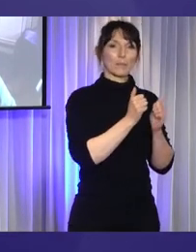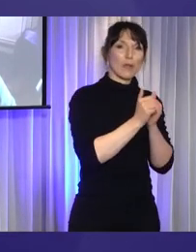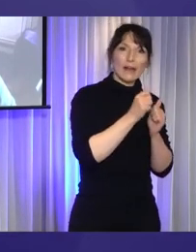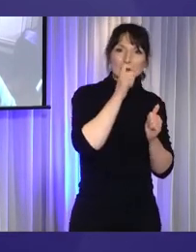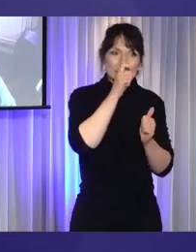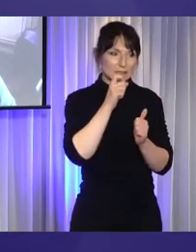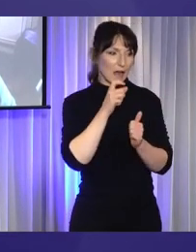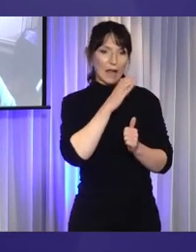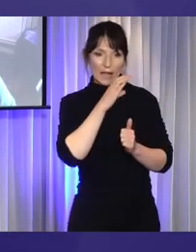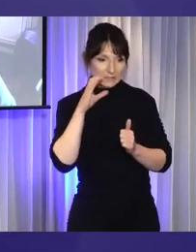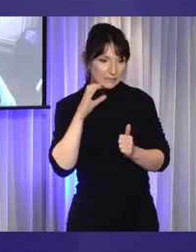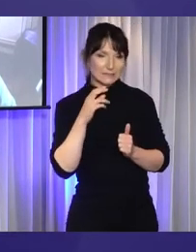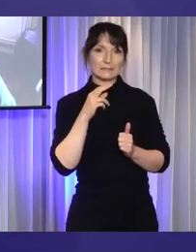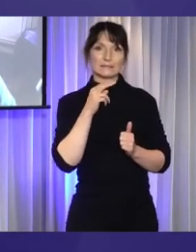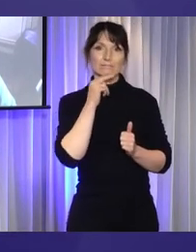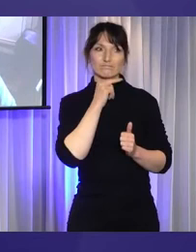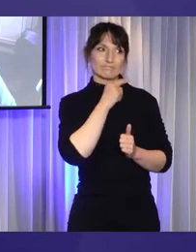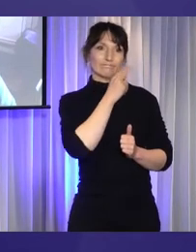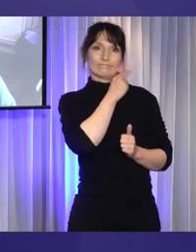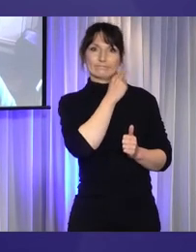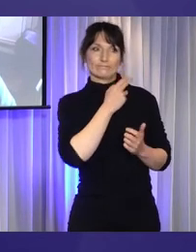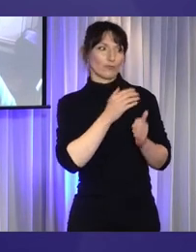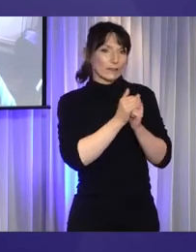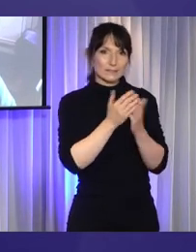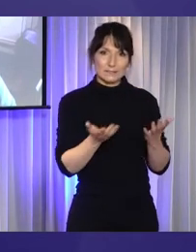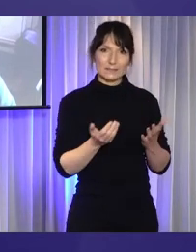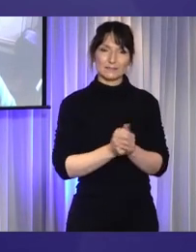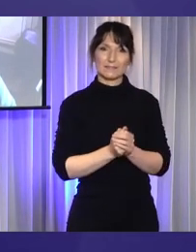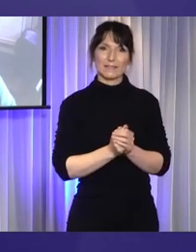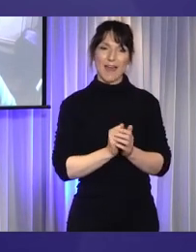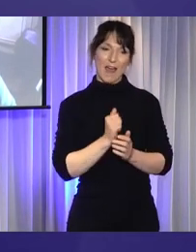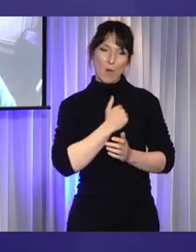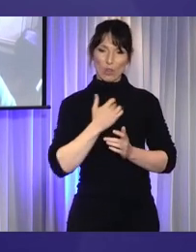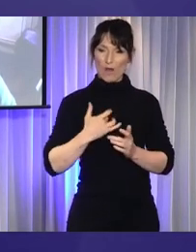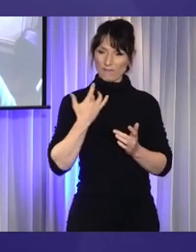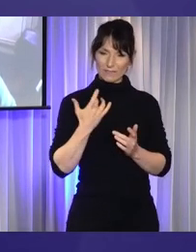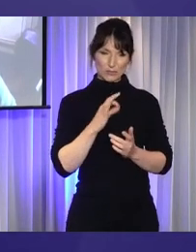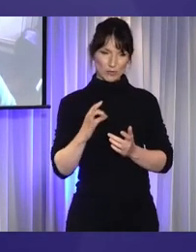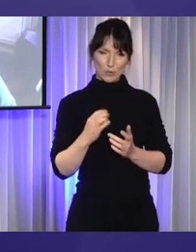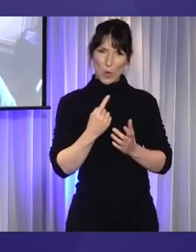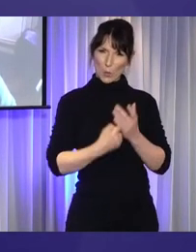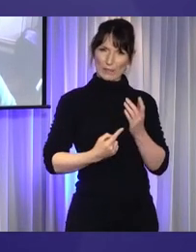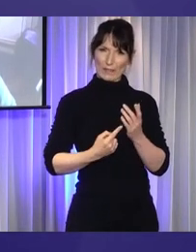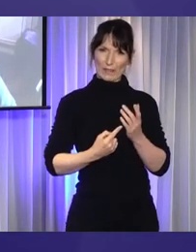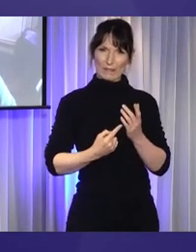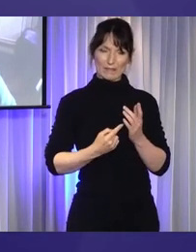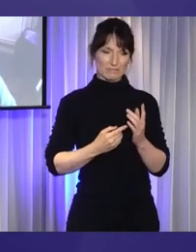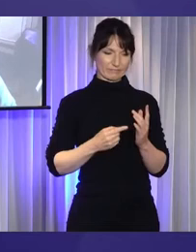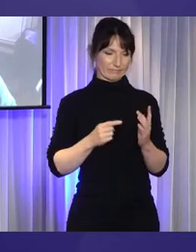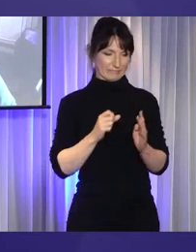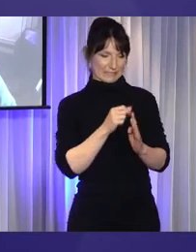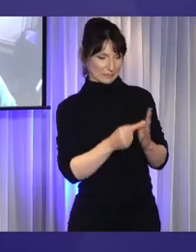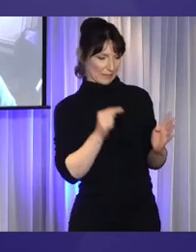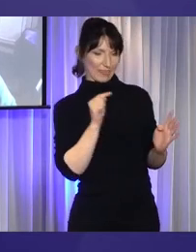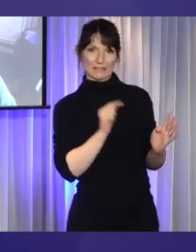or nieces or nephews or friends. So our life is not just shaped by